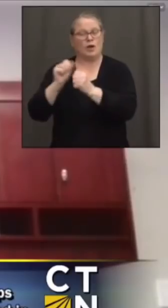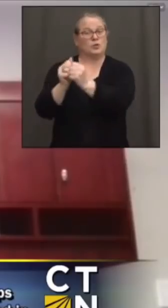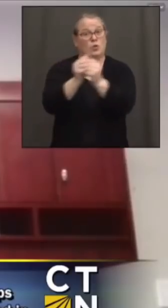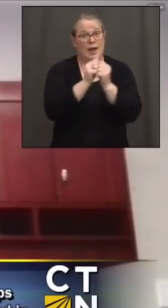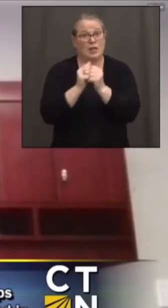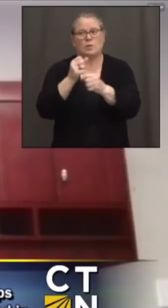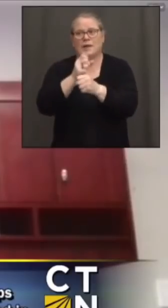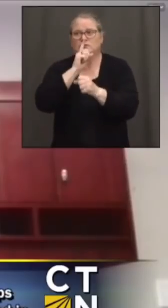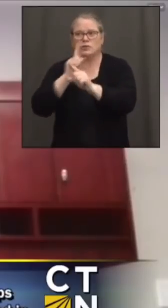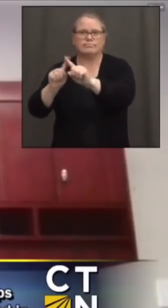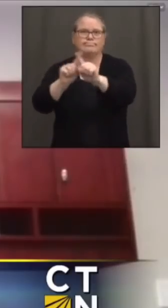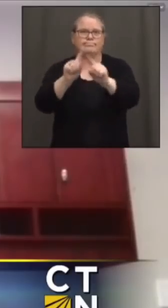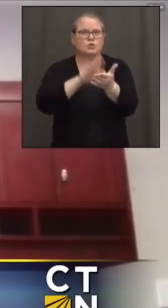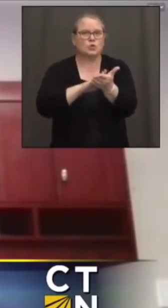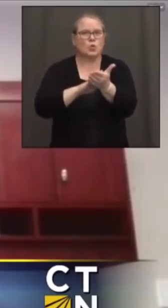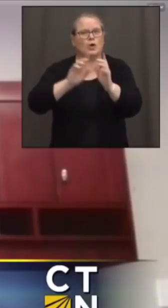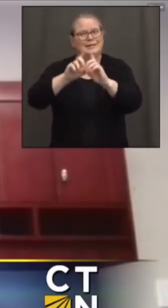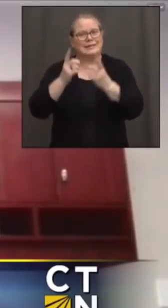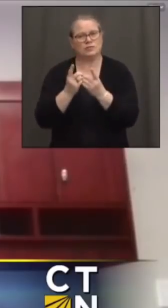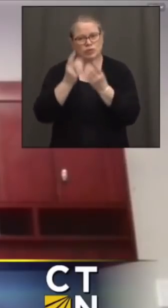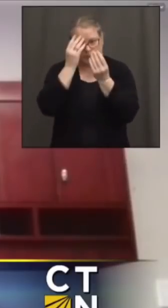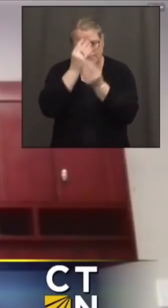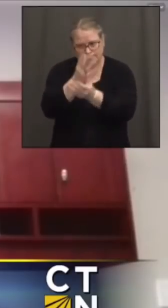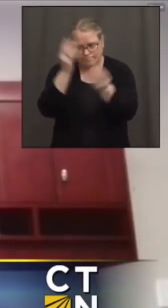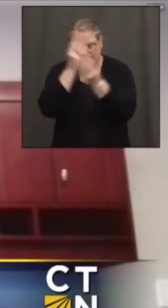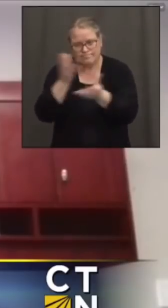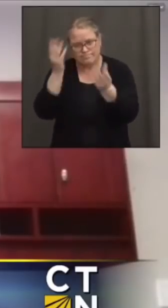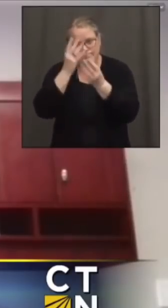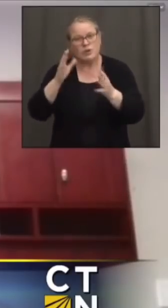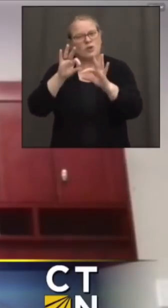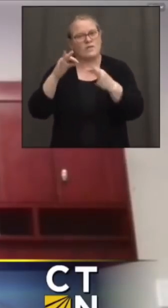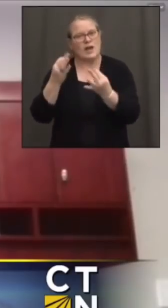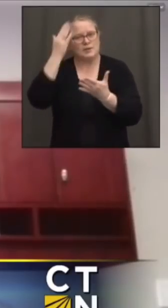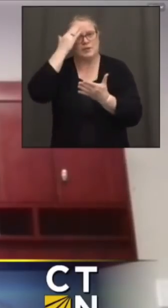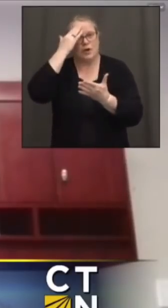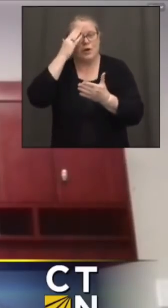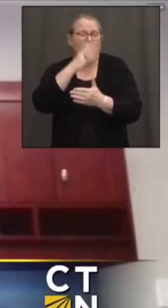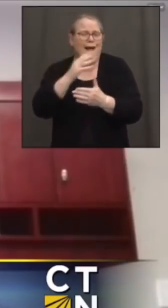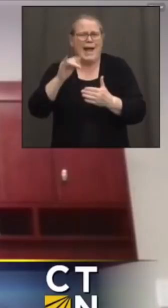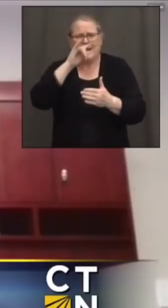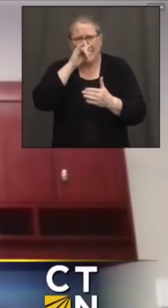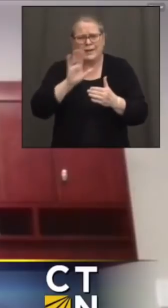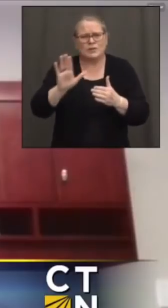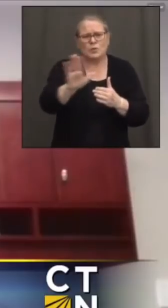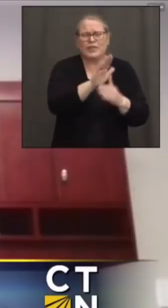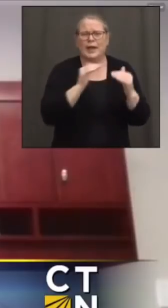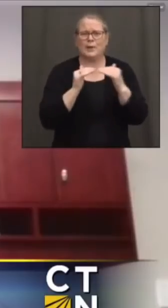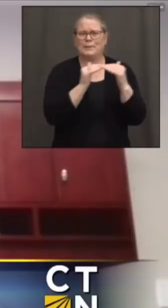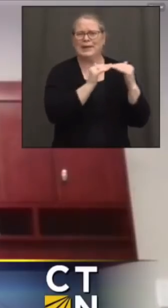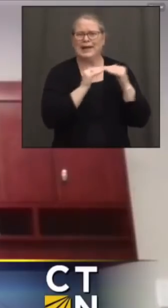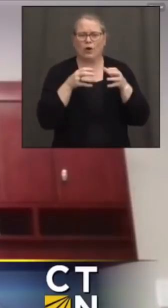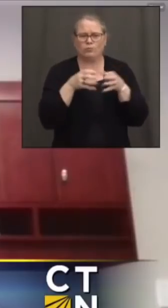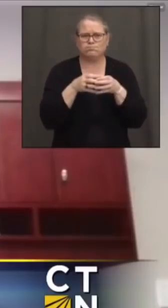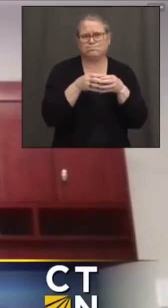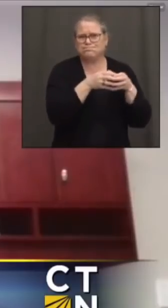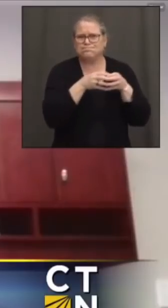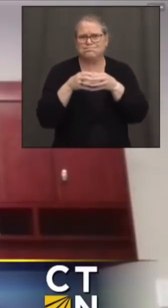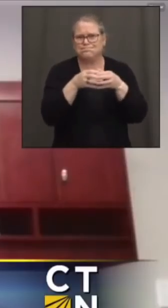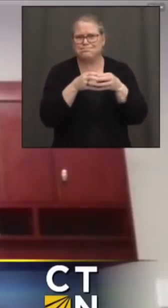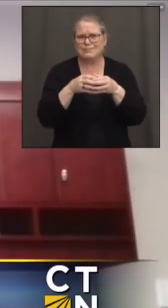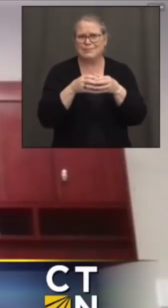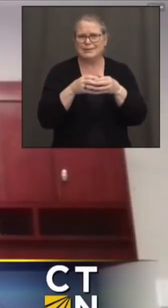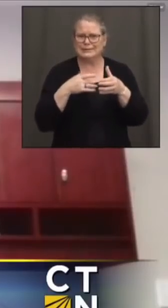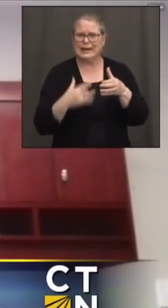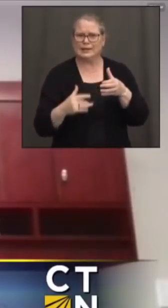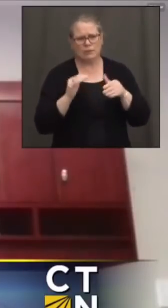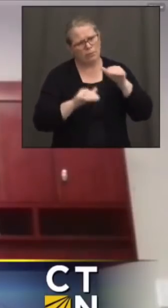make sure families know. And there's something to be said about kids being able to gather together, their own peer pressure amongst each other, to